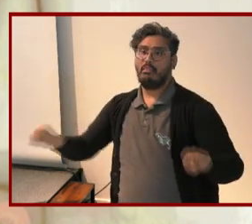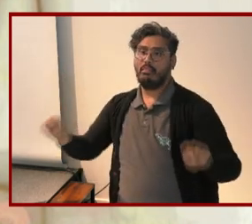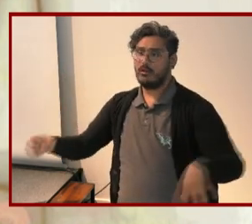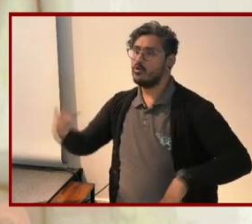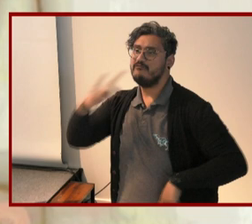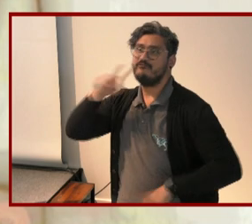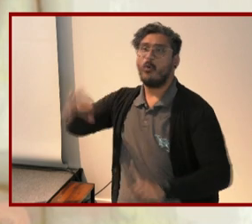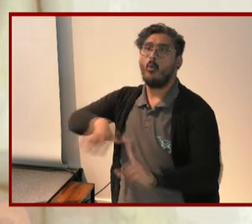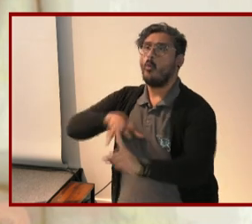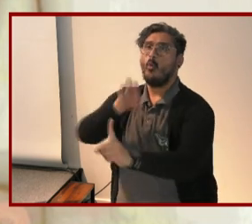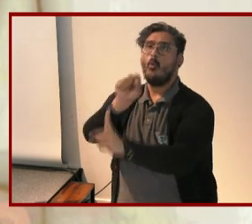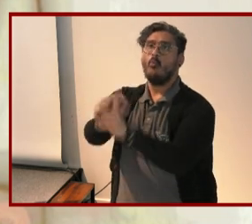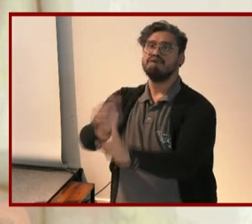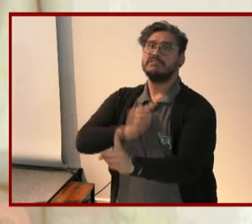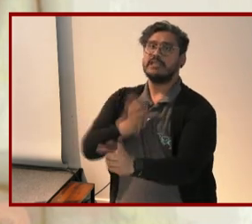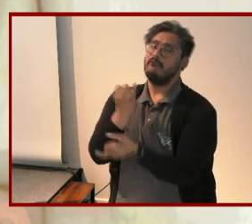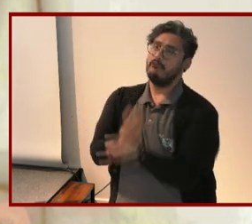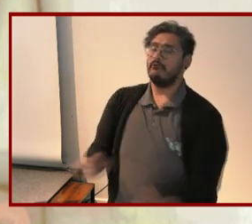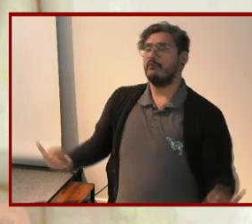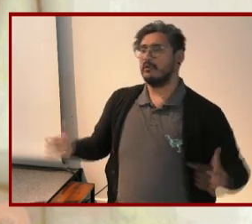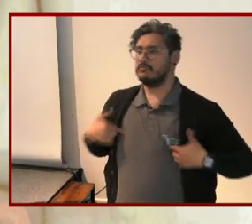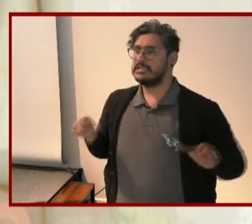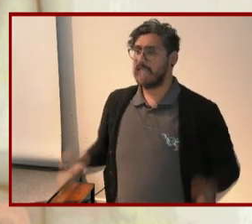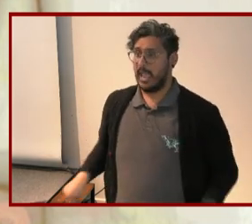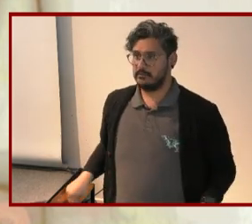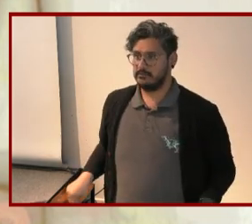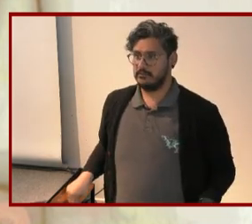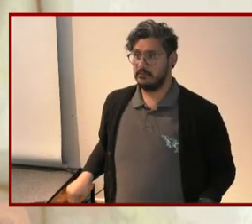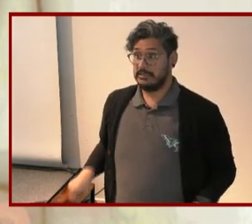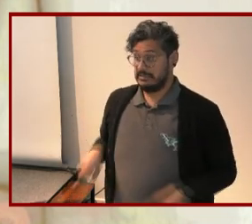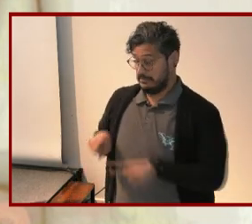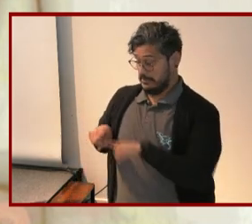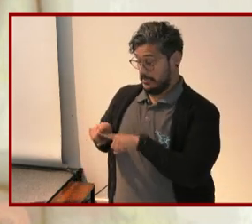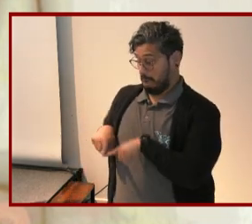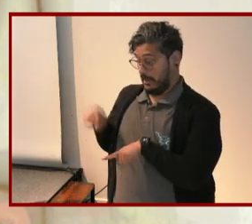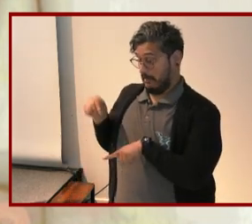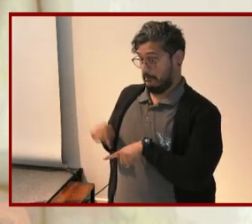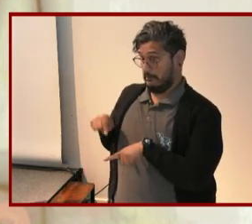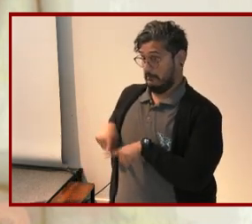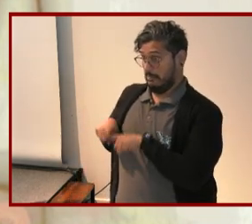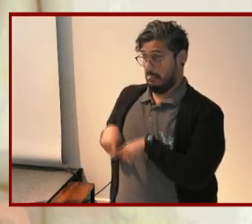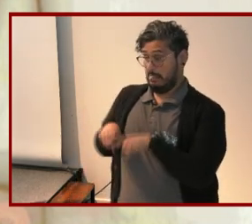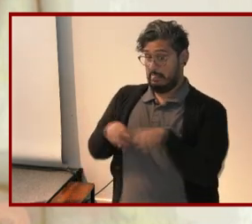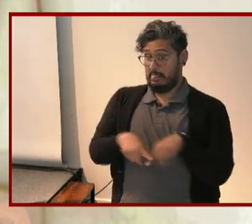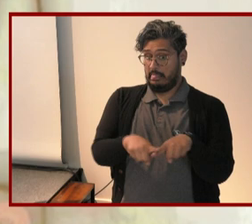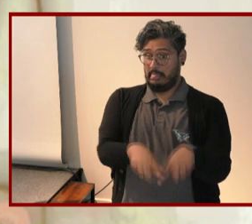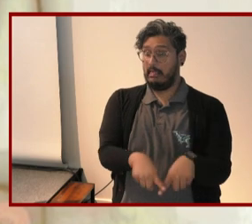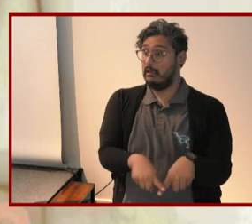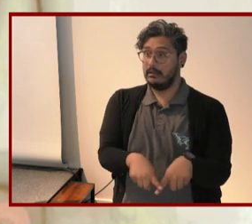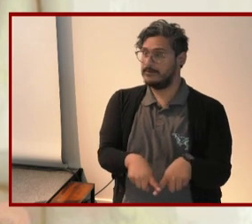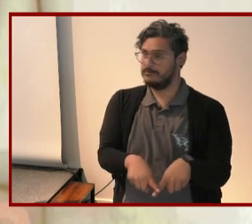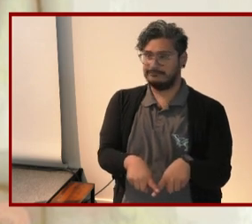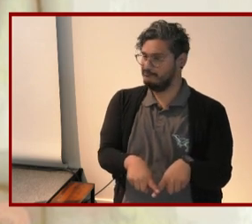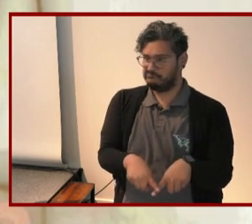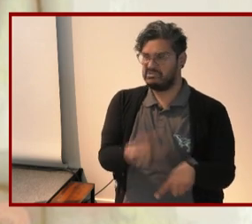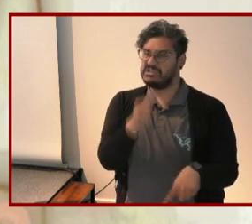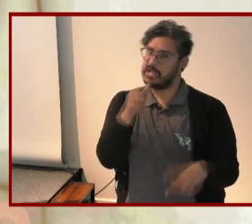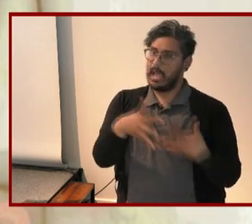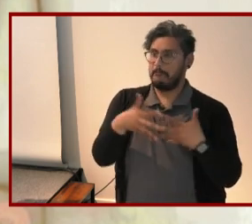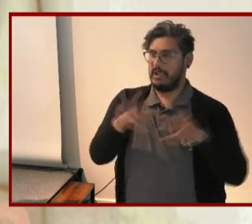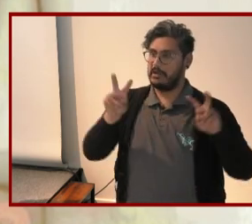achieve self-sufficiency and that dependency be it on the state or on others is essentially un-american